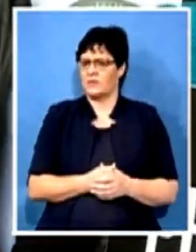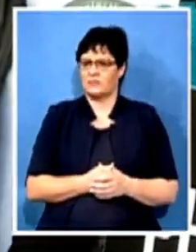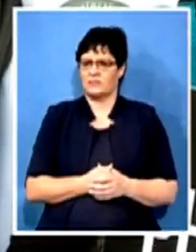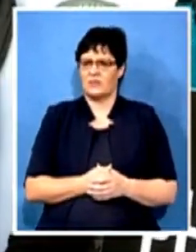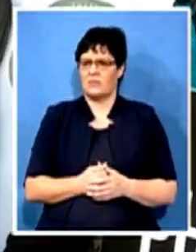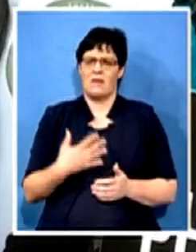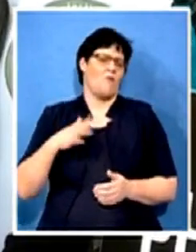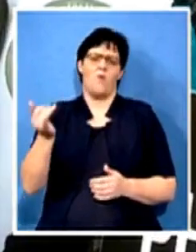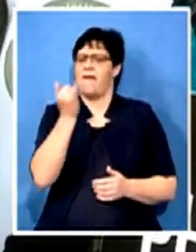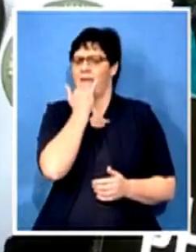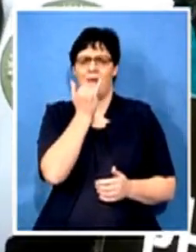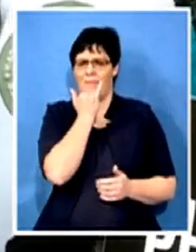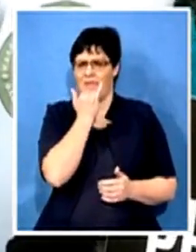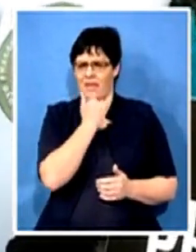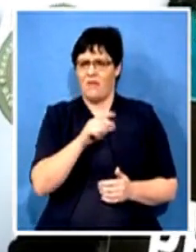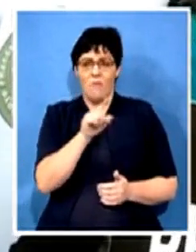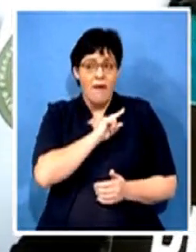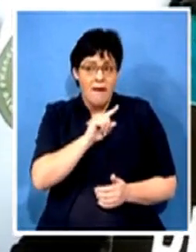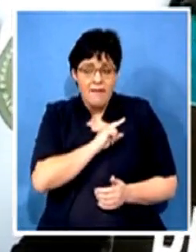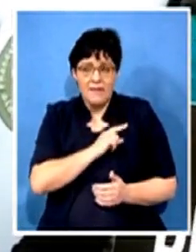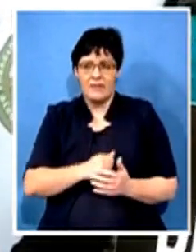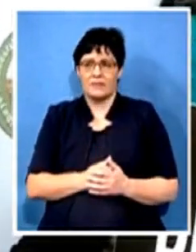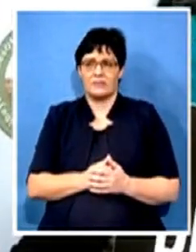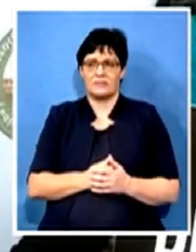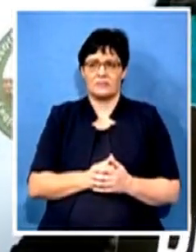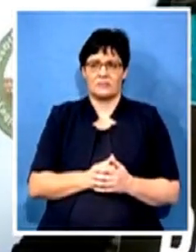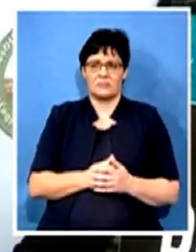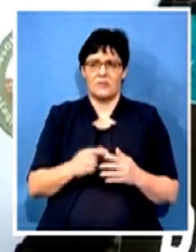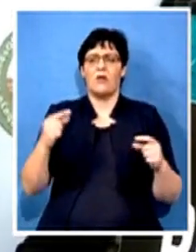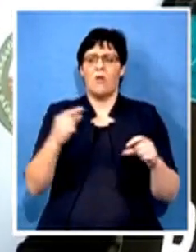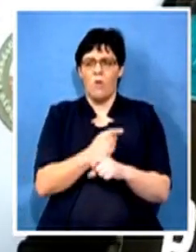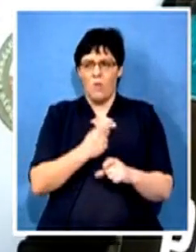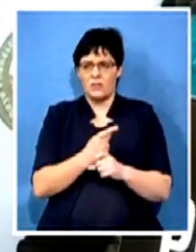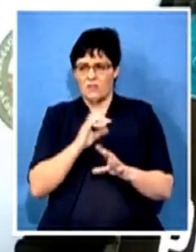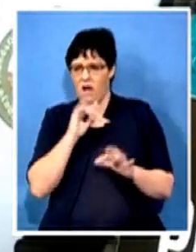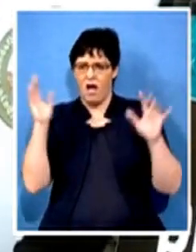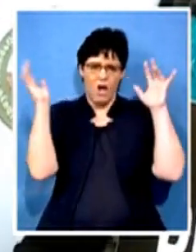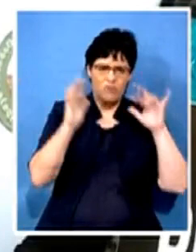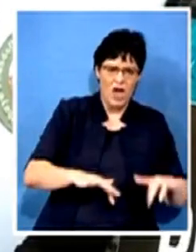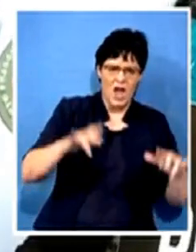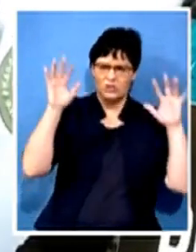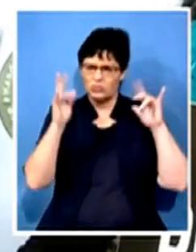you know?